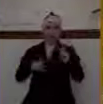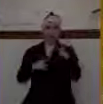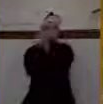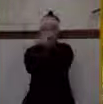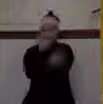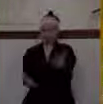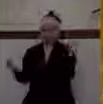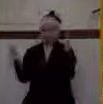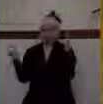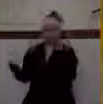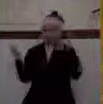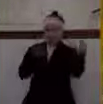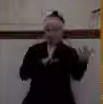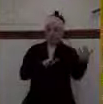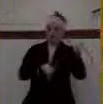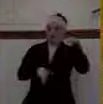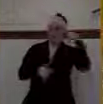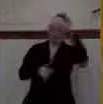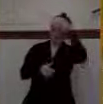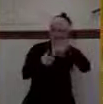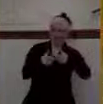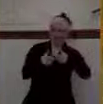compared to his brother, he was a saint.